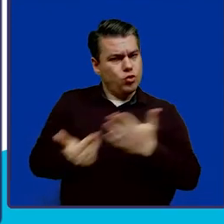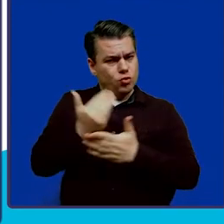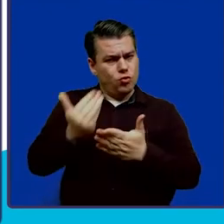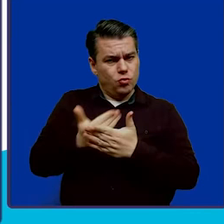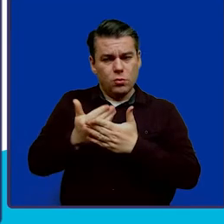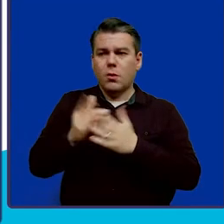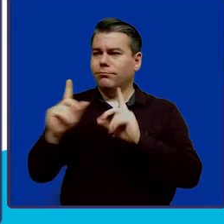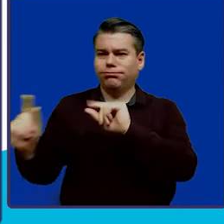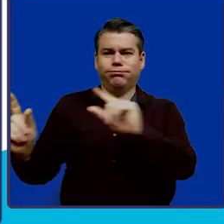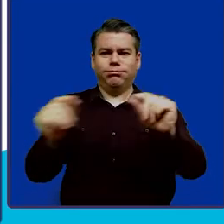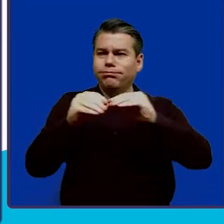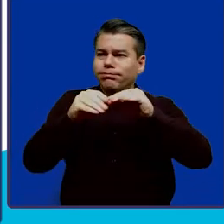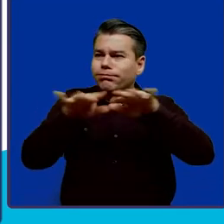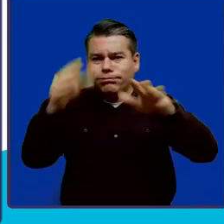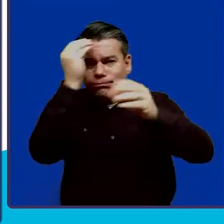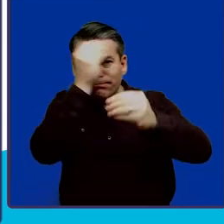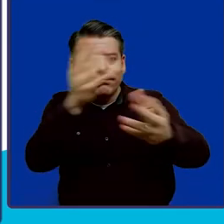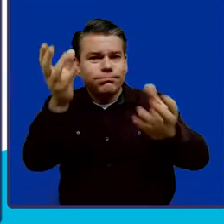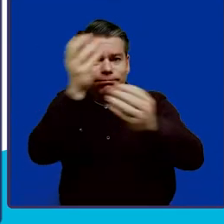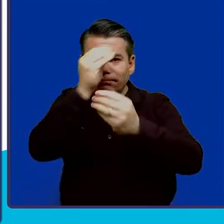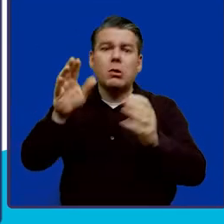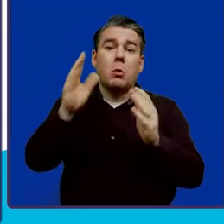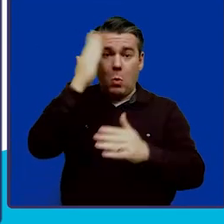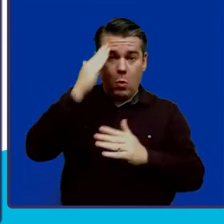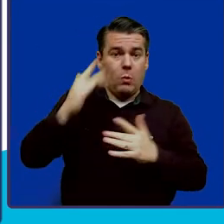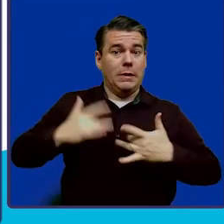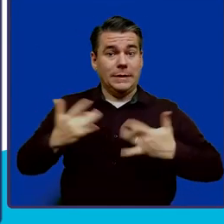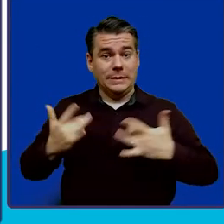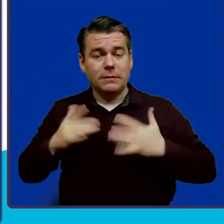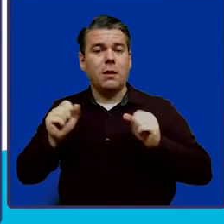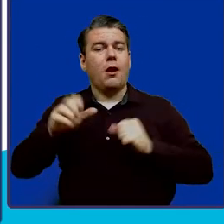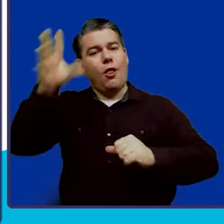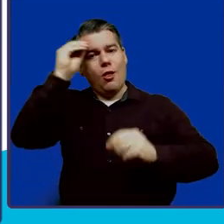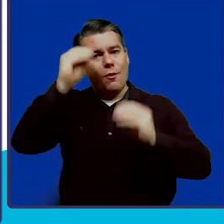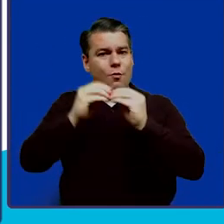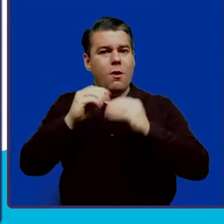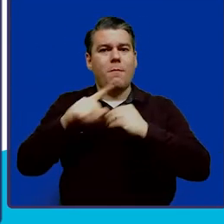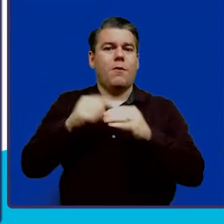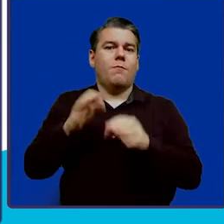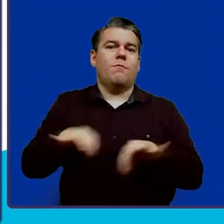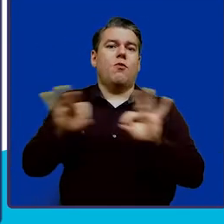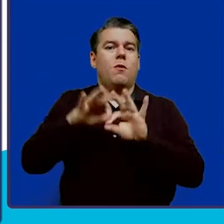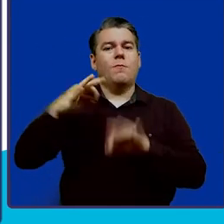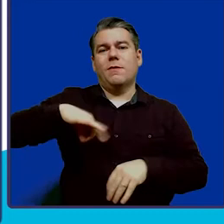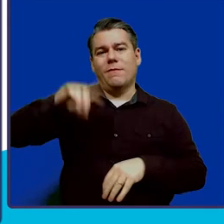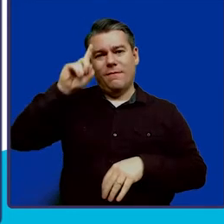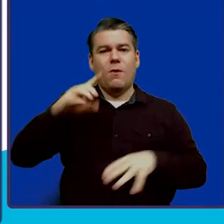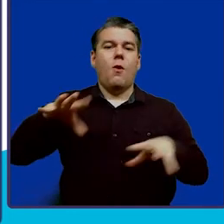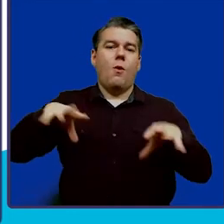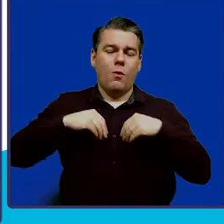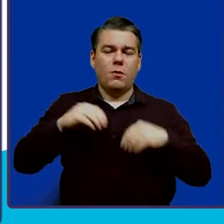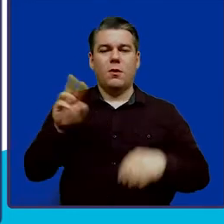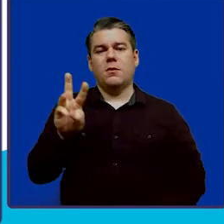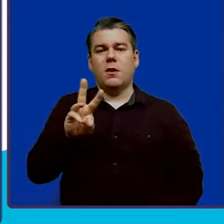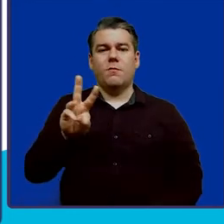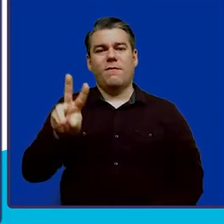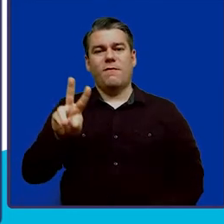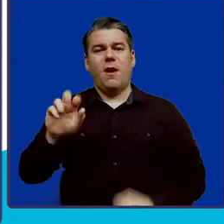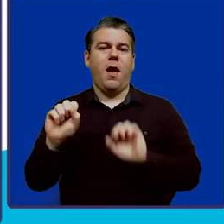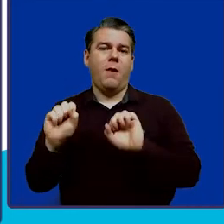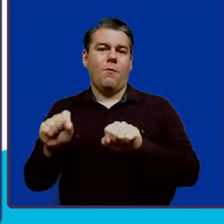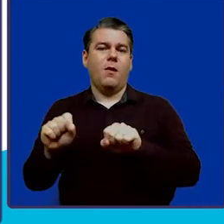so they know that the program exists and can learn more about the important benefits to owning a WVABL Savings Account.